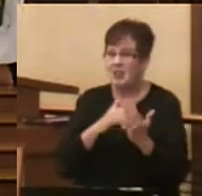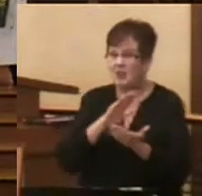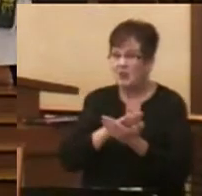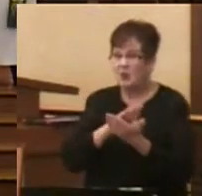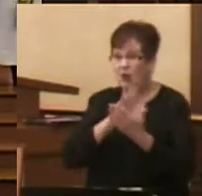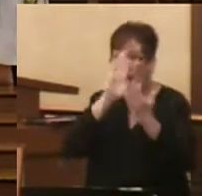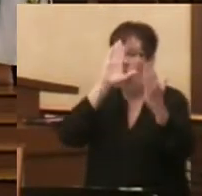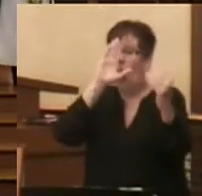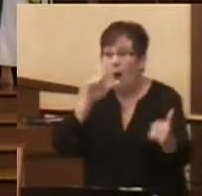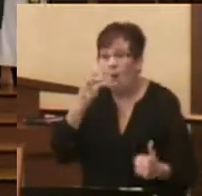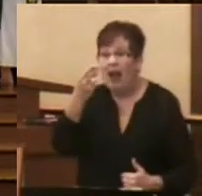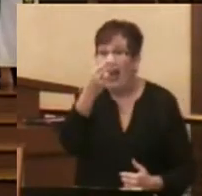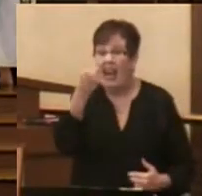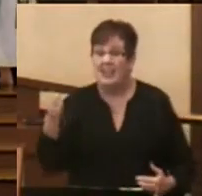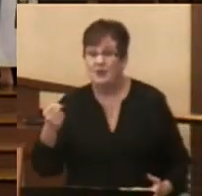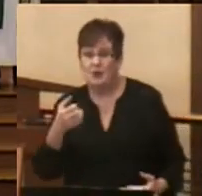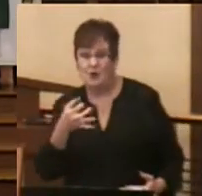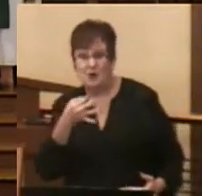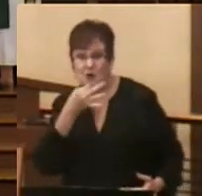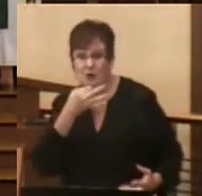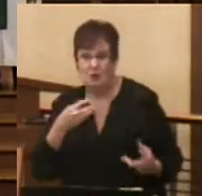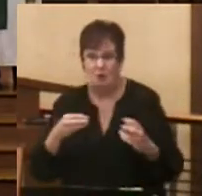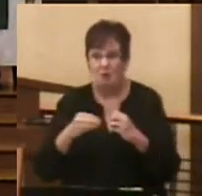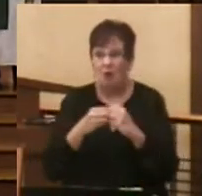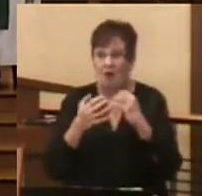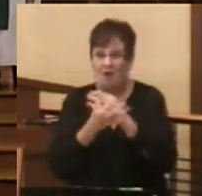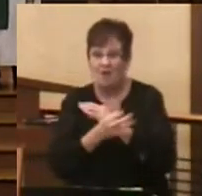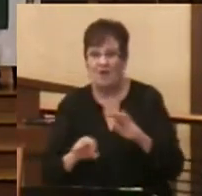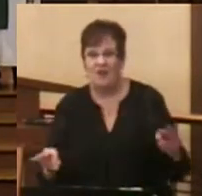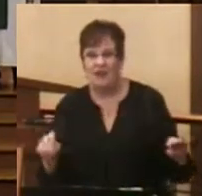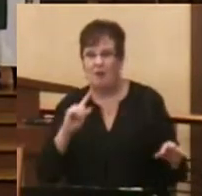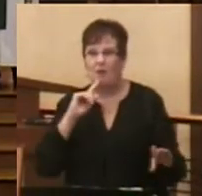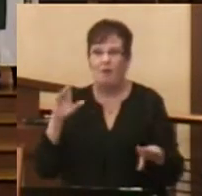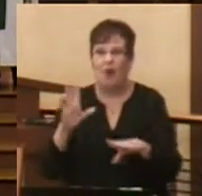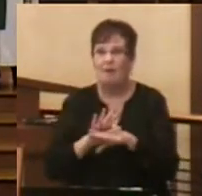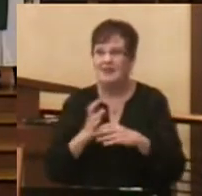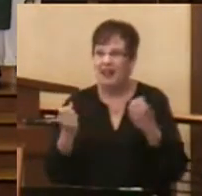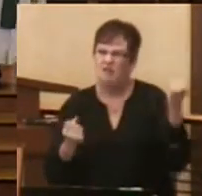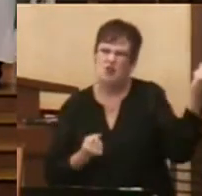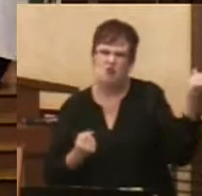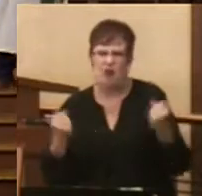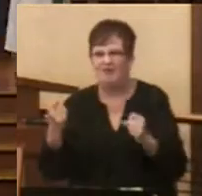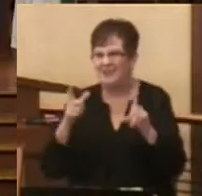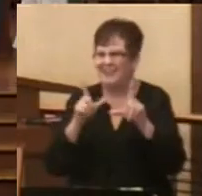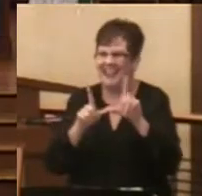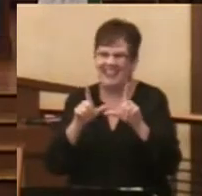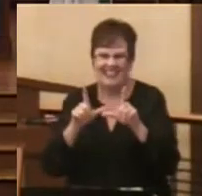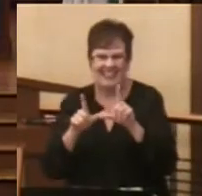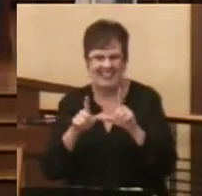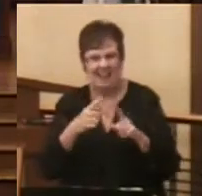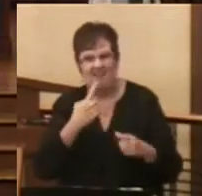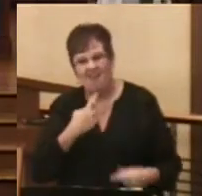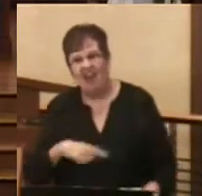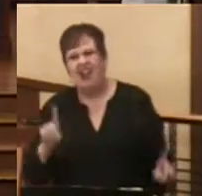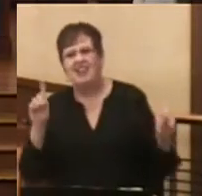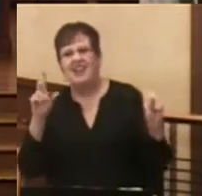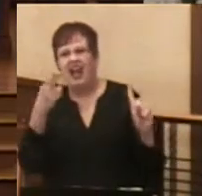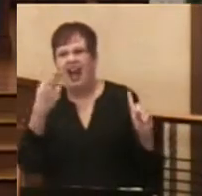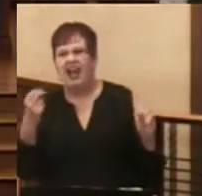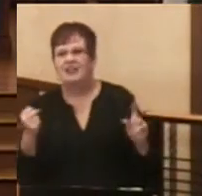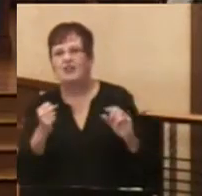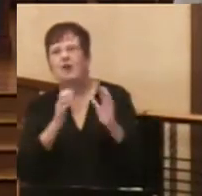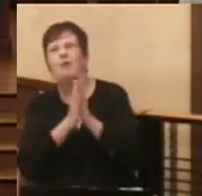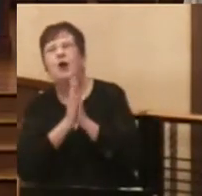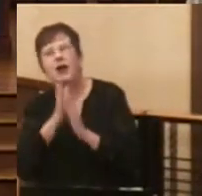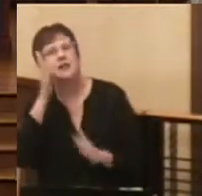they'll be in high school with the greater freedoms yet and the promise of a driver's license. And finally, when you are in high school, you pray